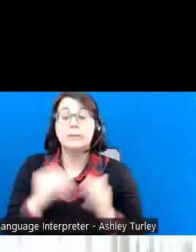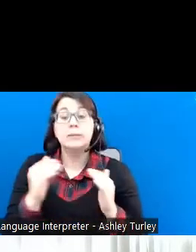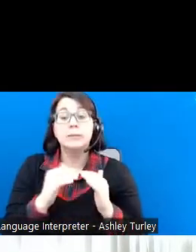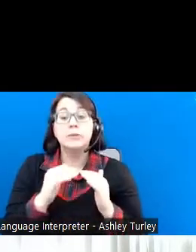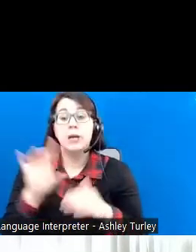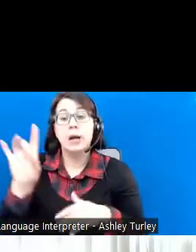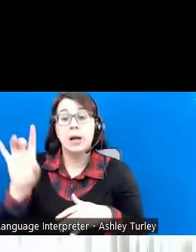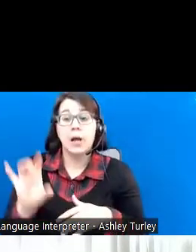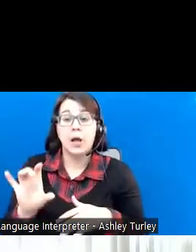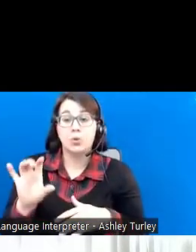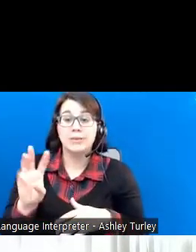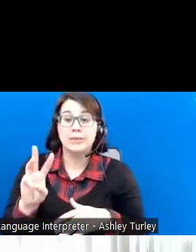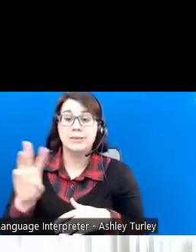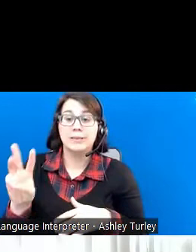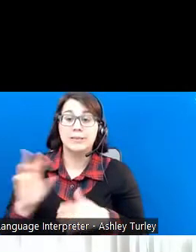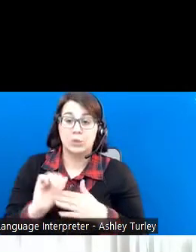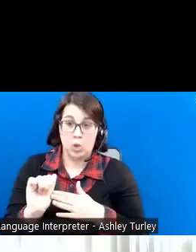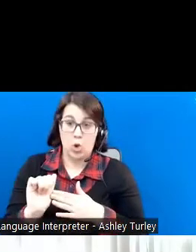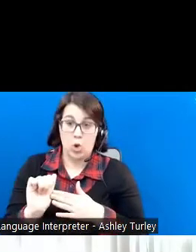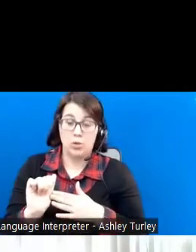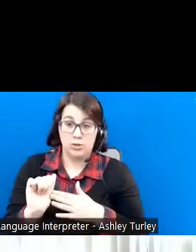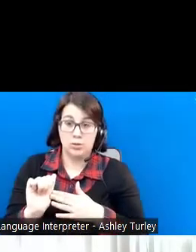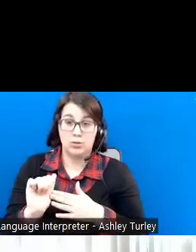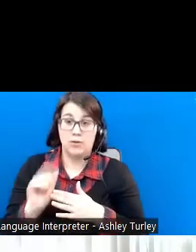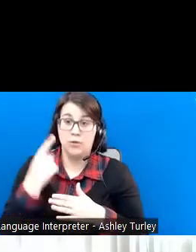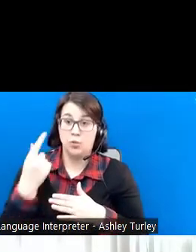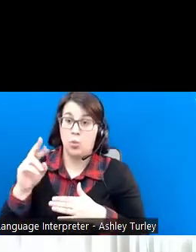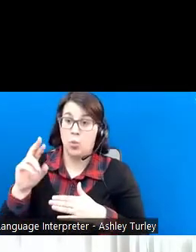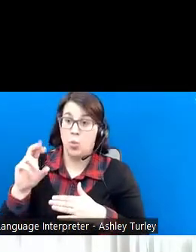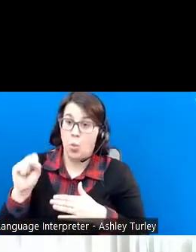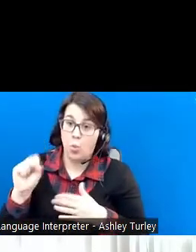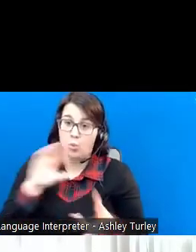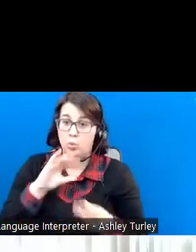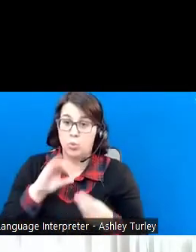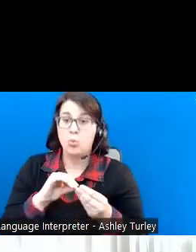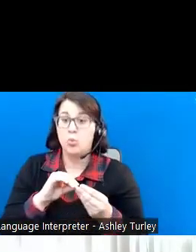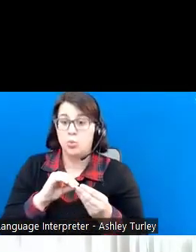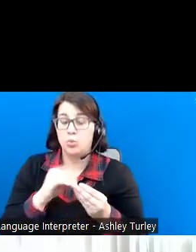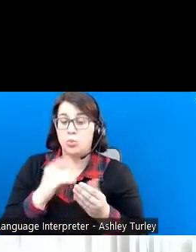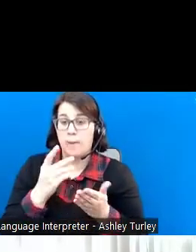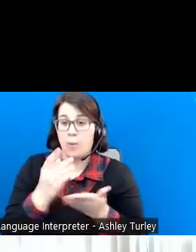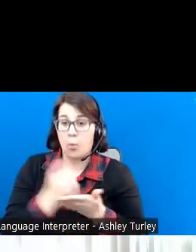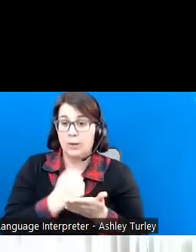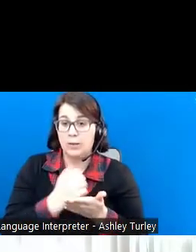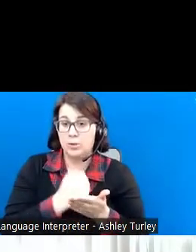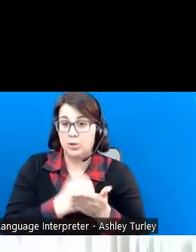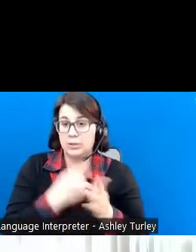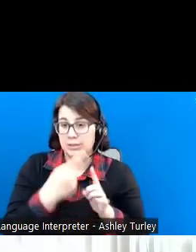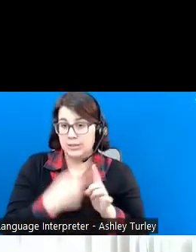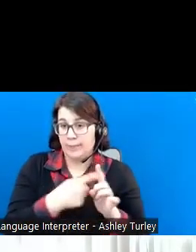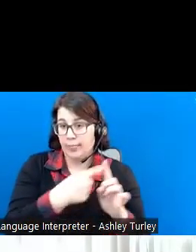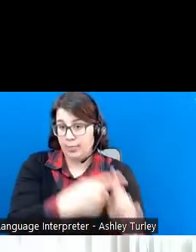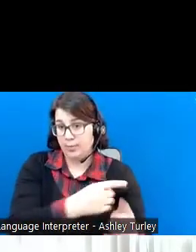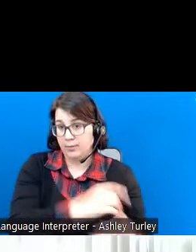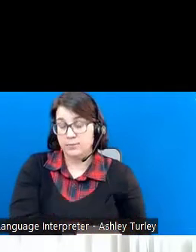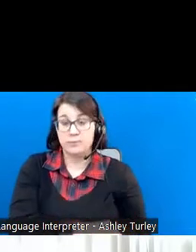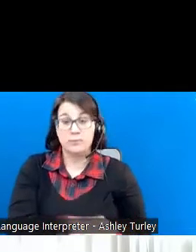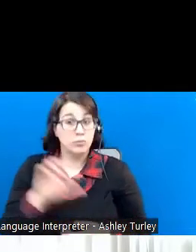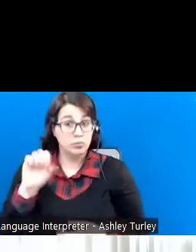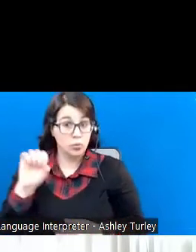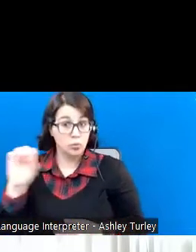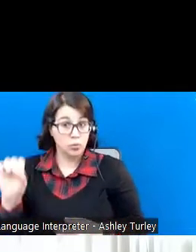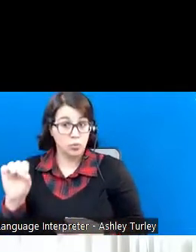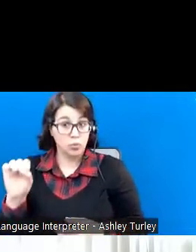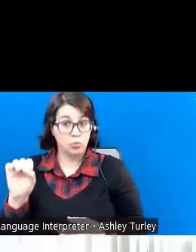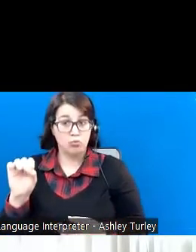$866 of gross wages per calendar month. And Social Security looks at when